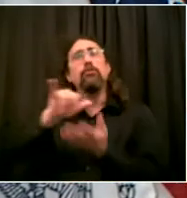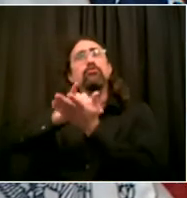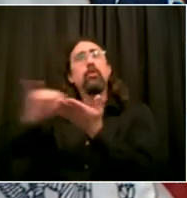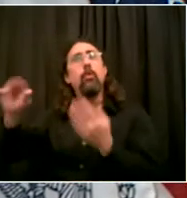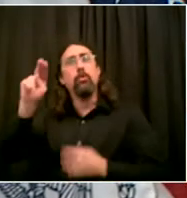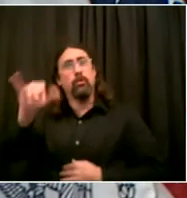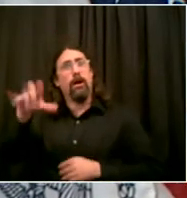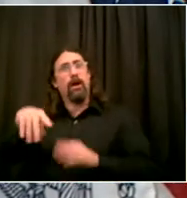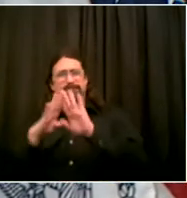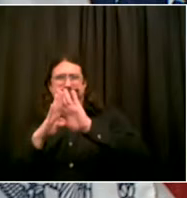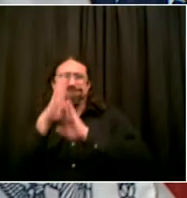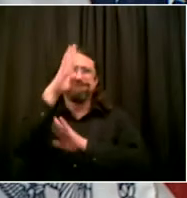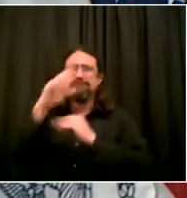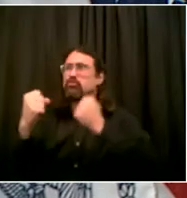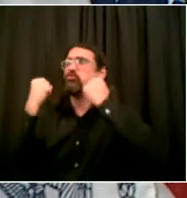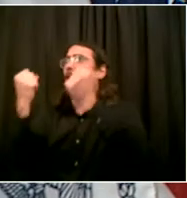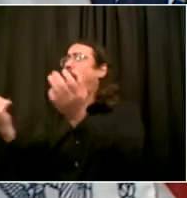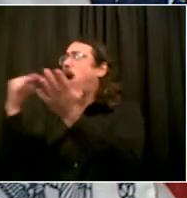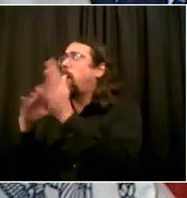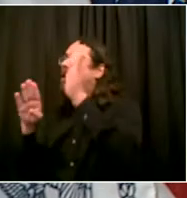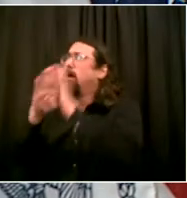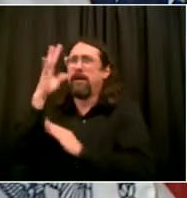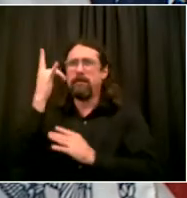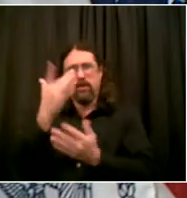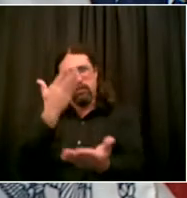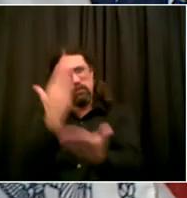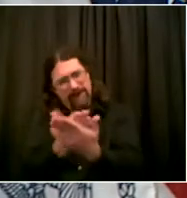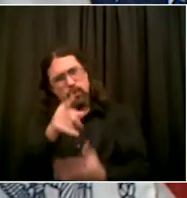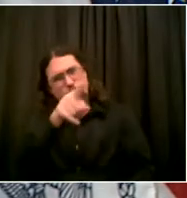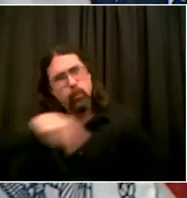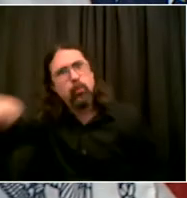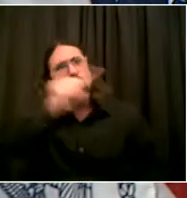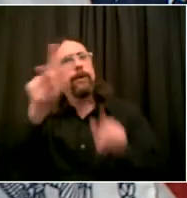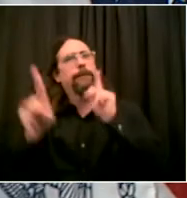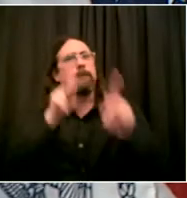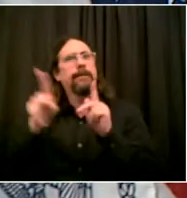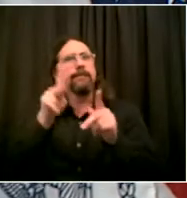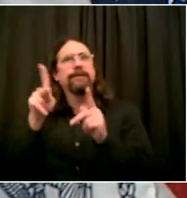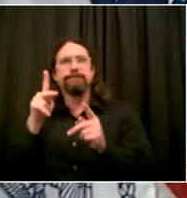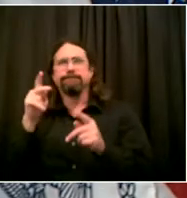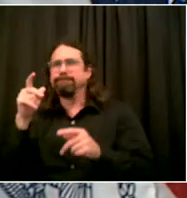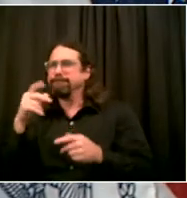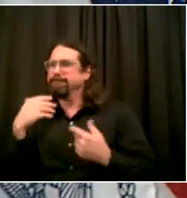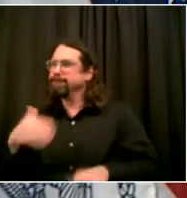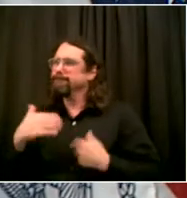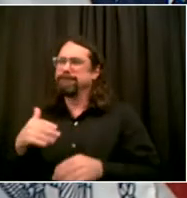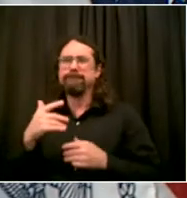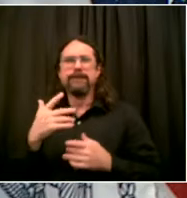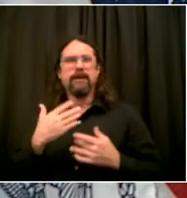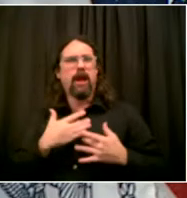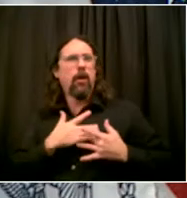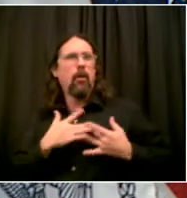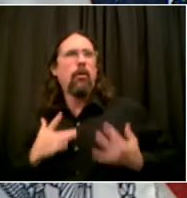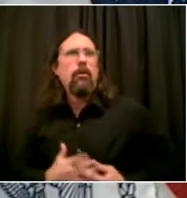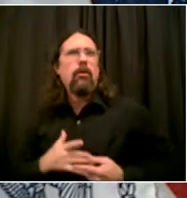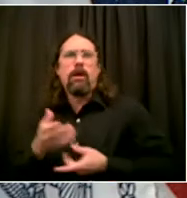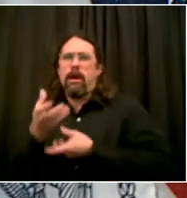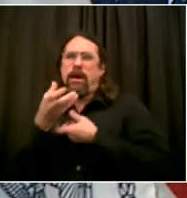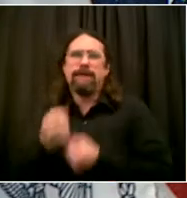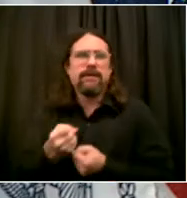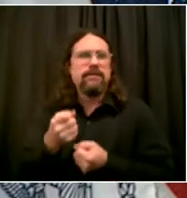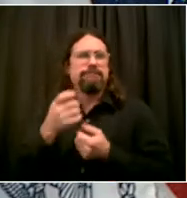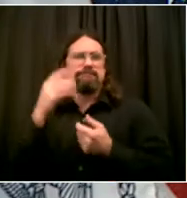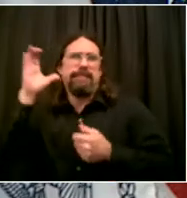remain so confident about our future. And as we announce new opportunities today for our businesses to be open and